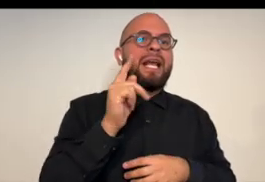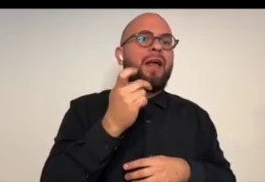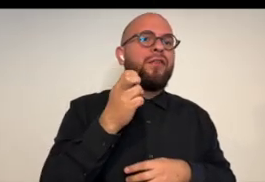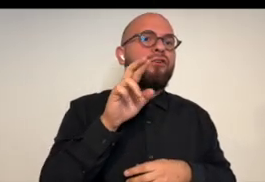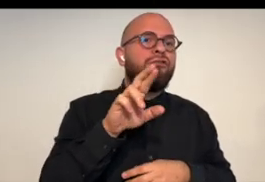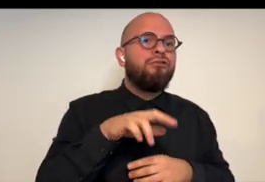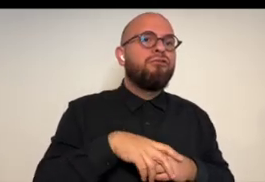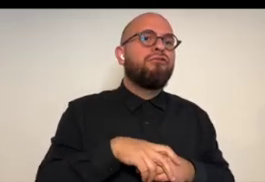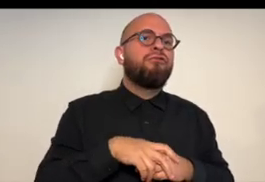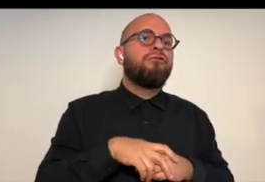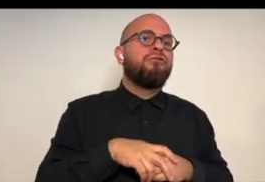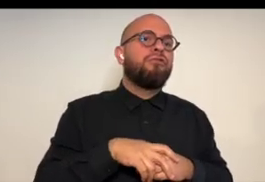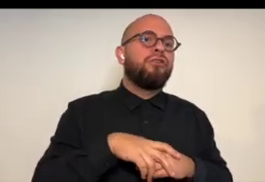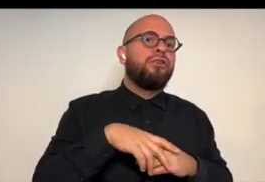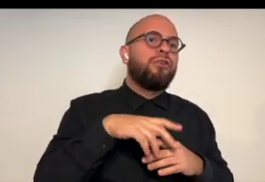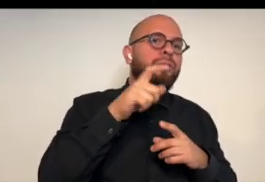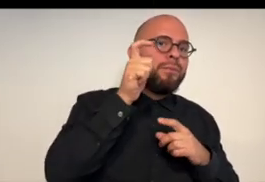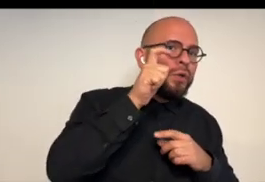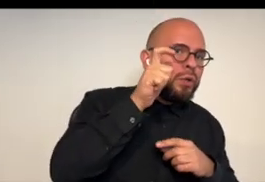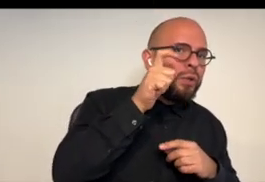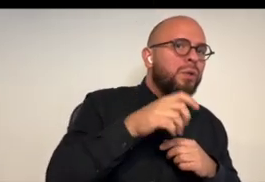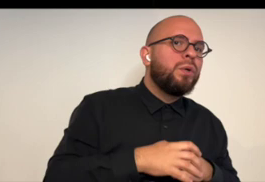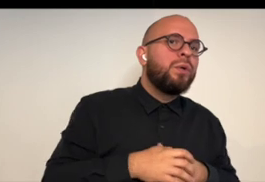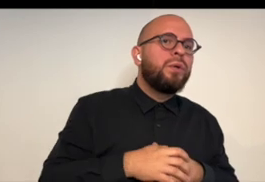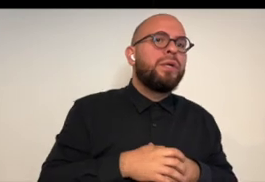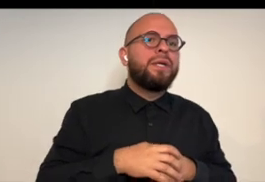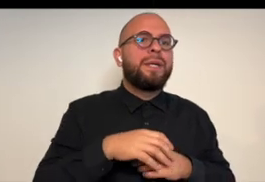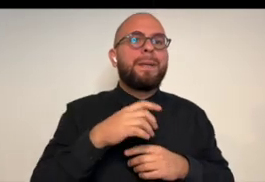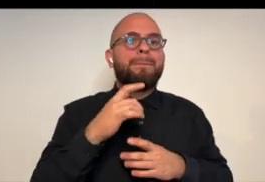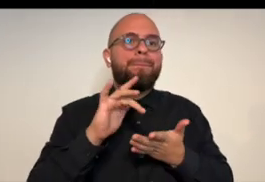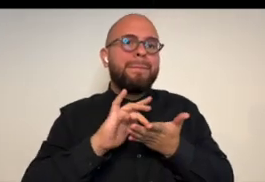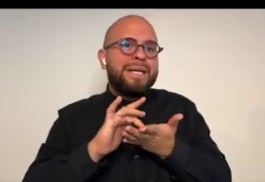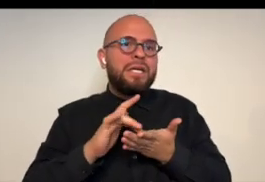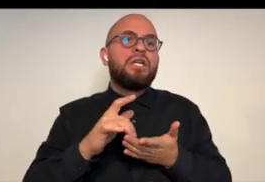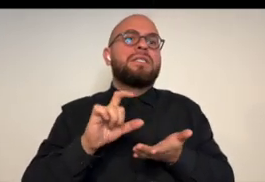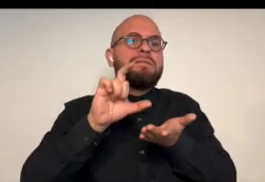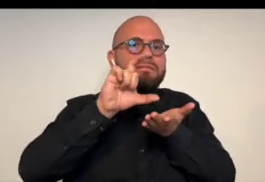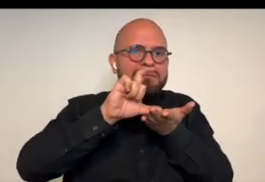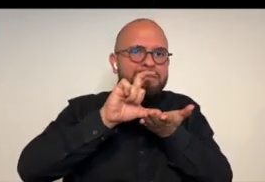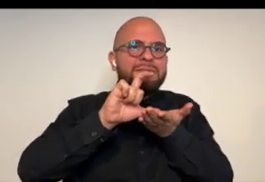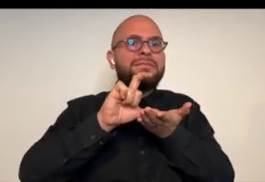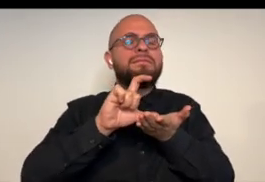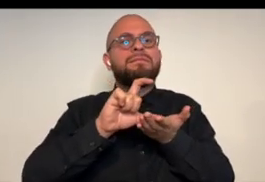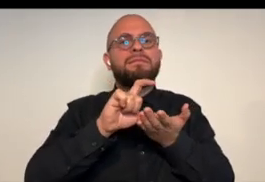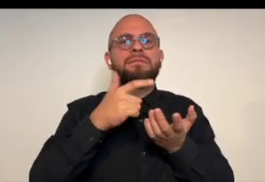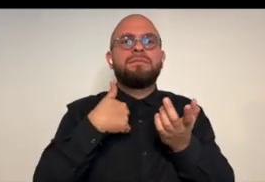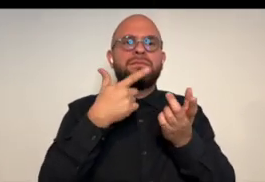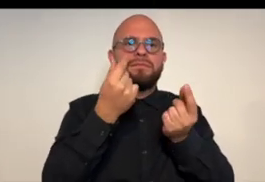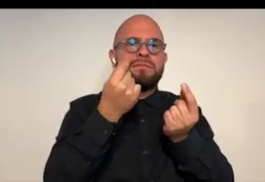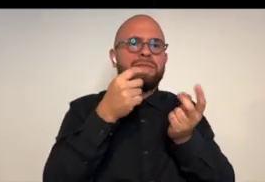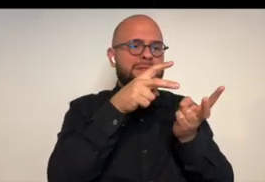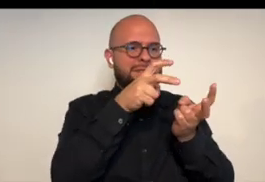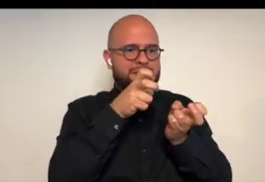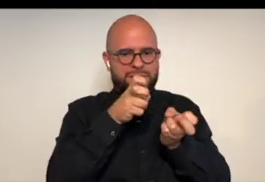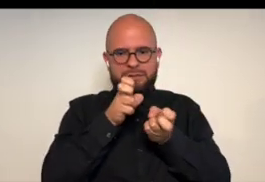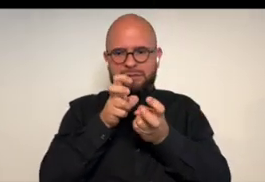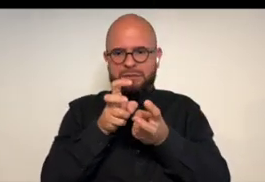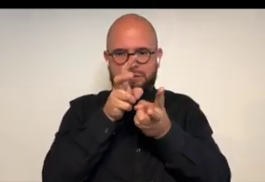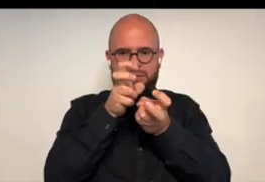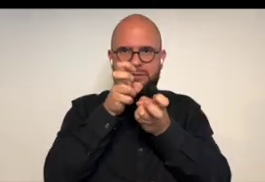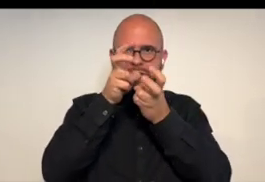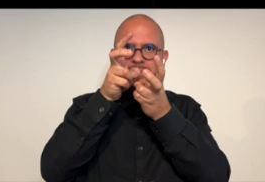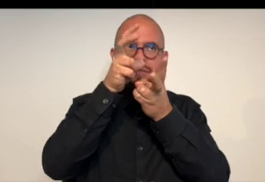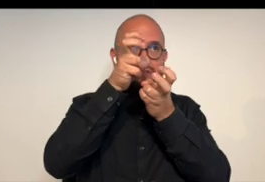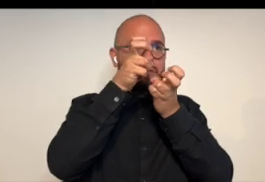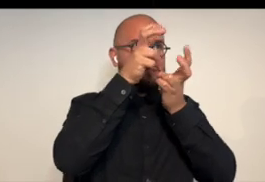stars the catheters the moons and the pill bottles all are digitally duplicated and then